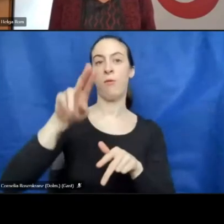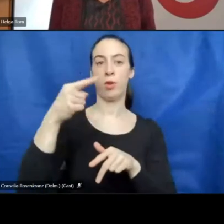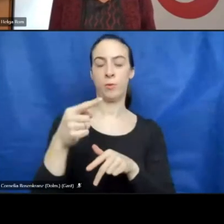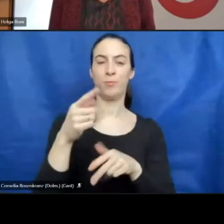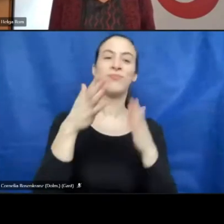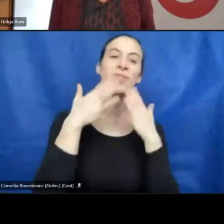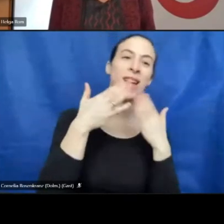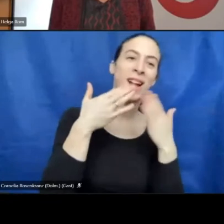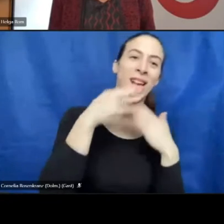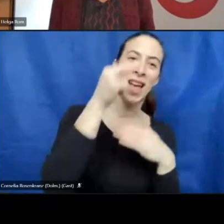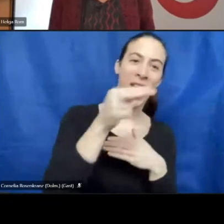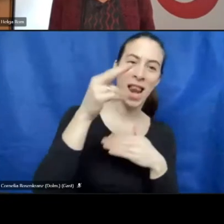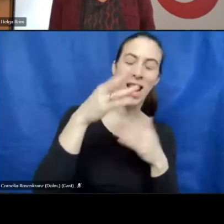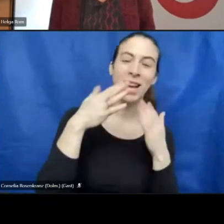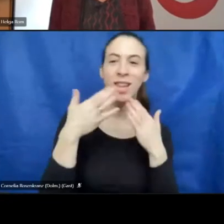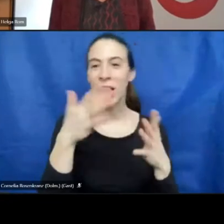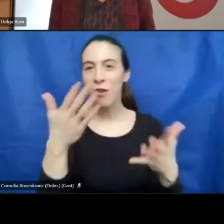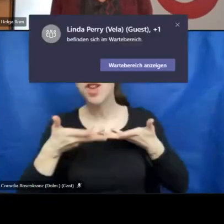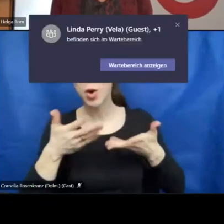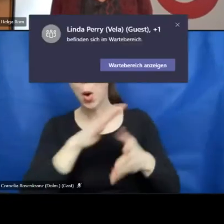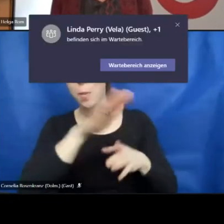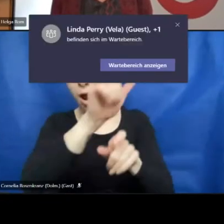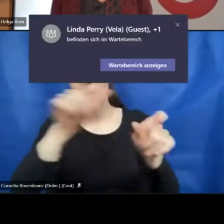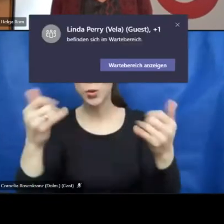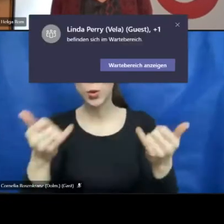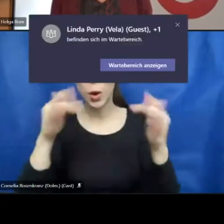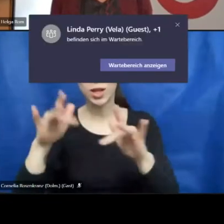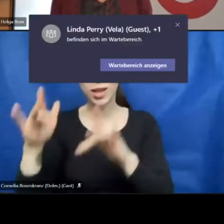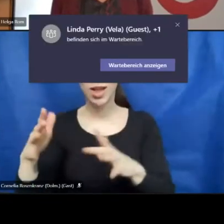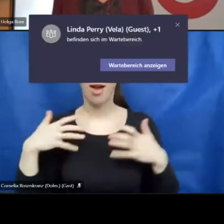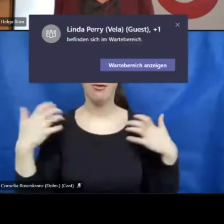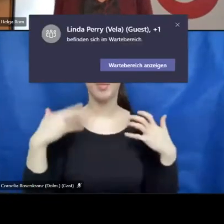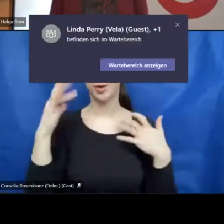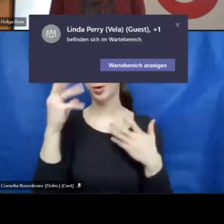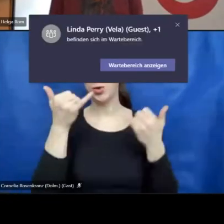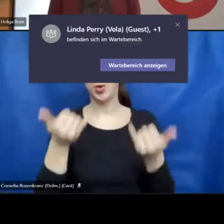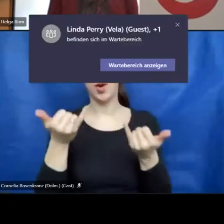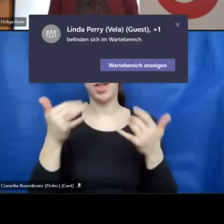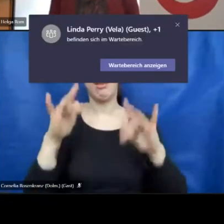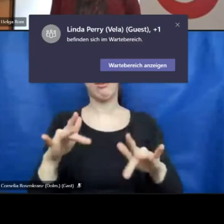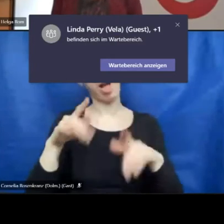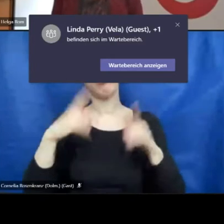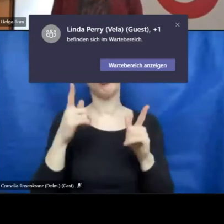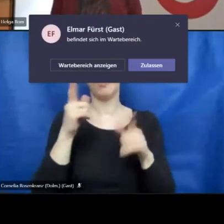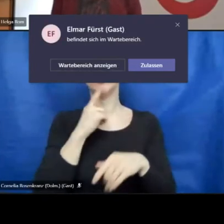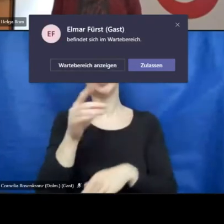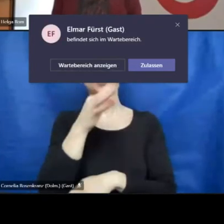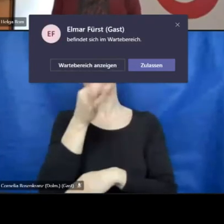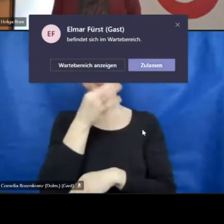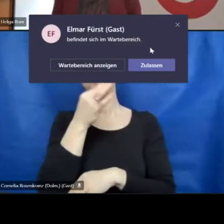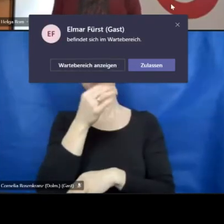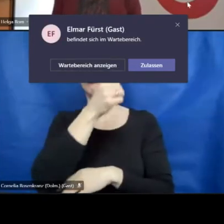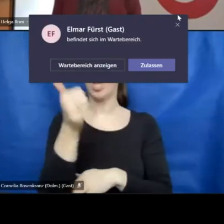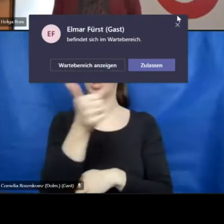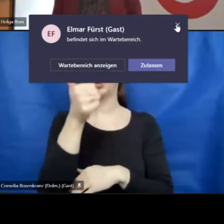hello to all participants in our session. I'm very glad to be here and to talk about in the next hour